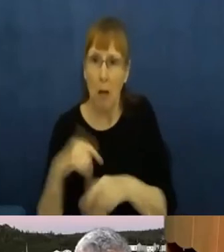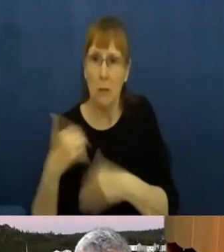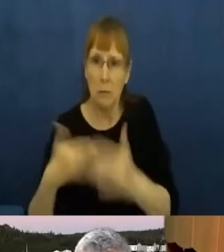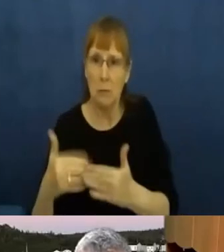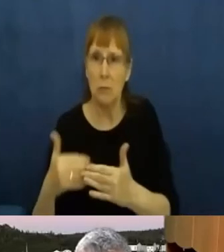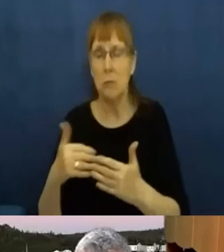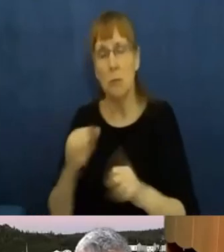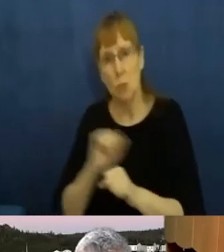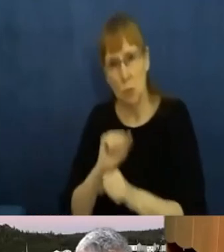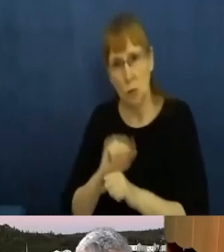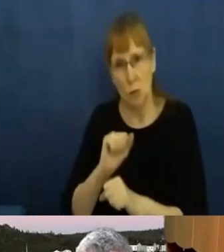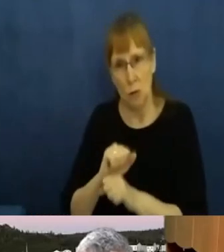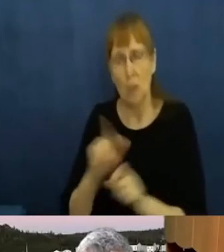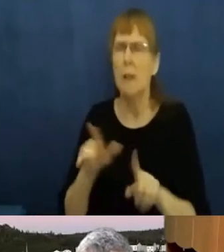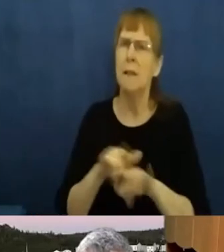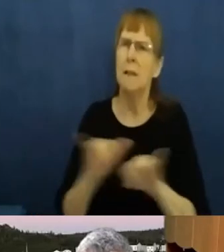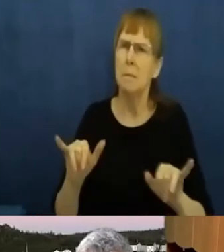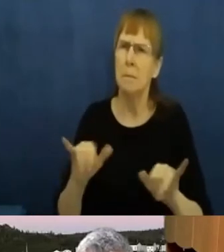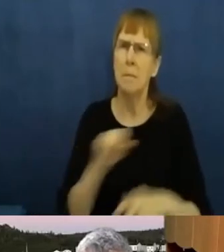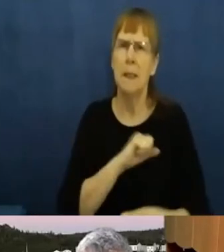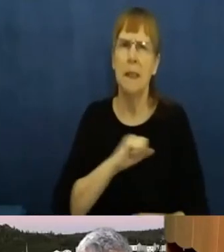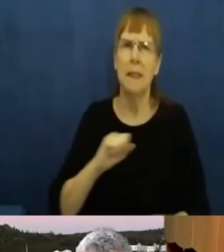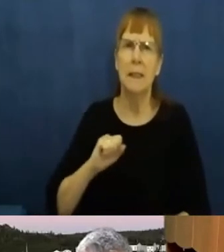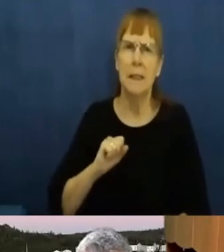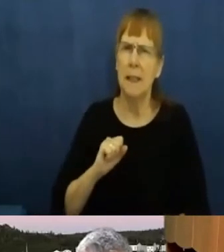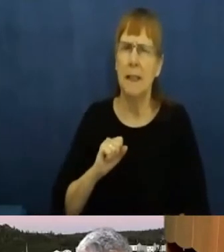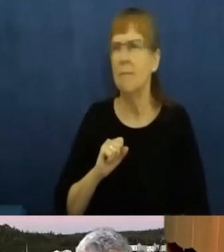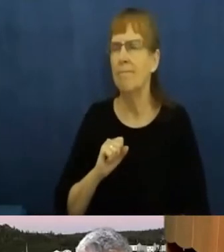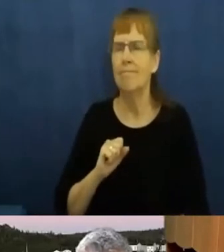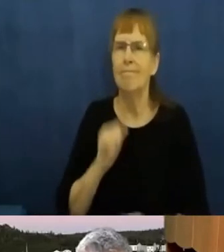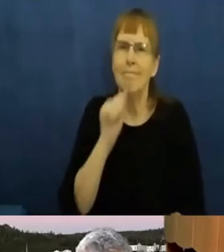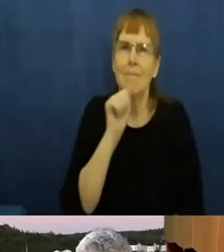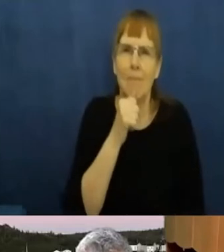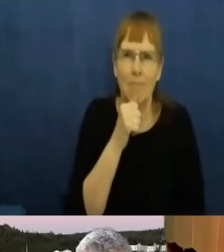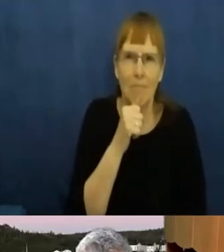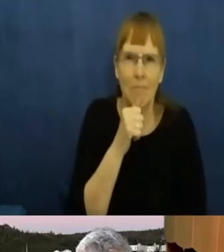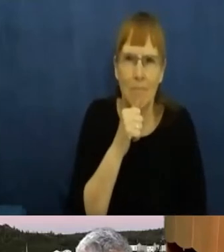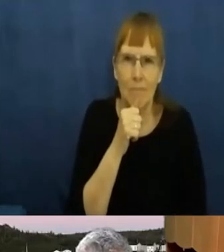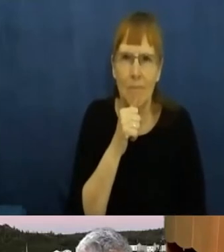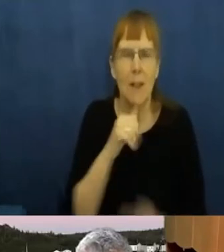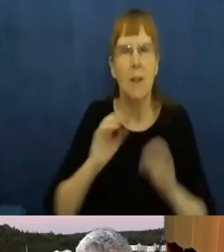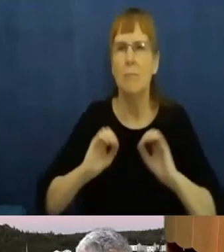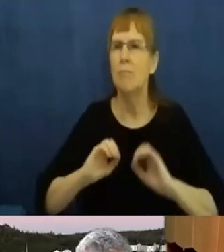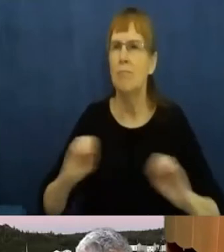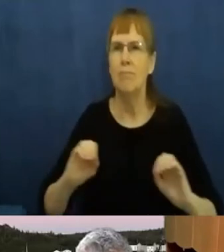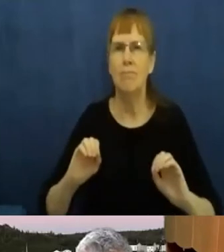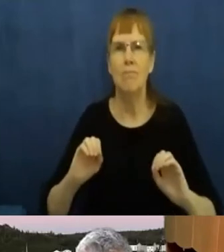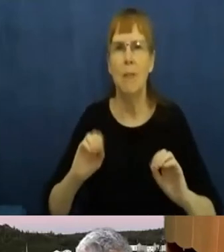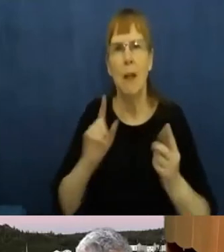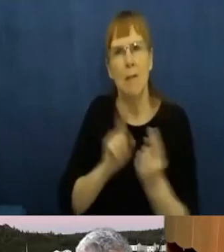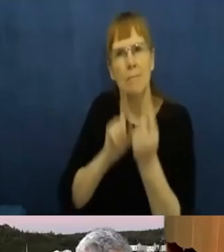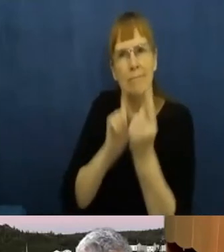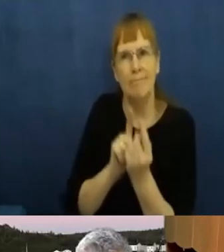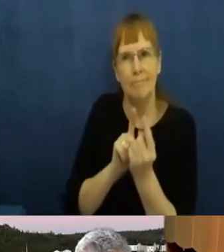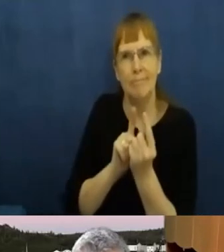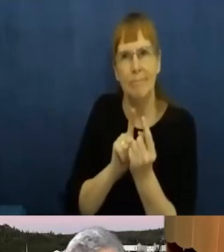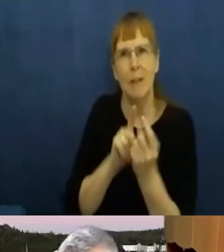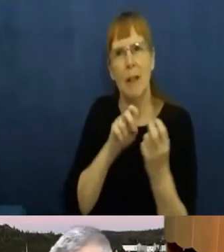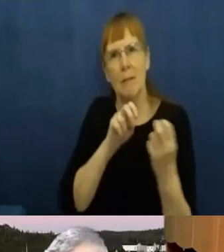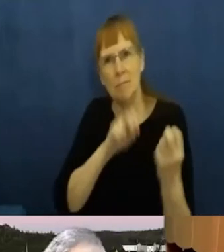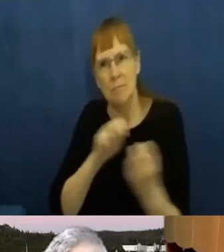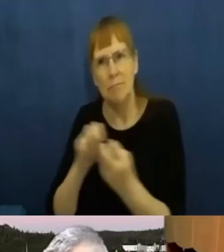I think the Senate suffers when we are not interconnected when we do not have face to face meetings. The confederation